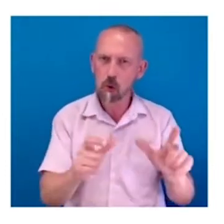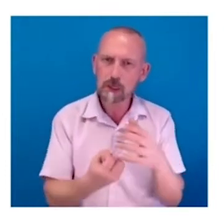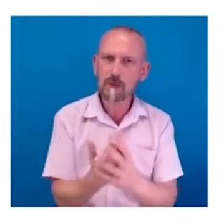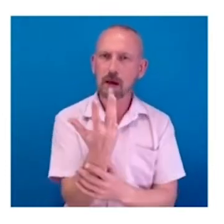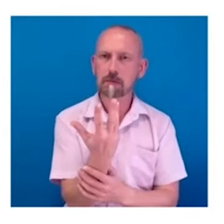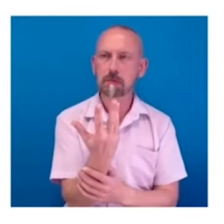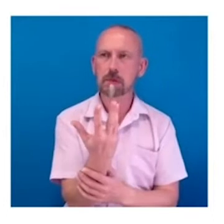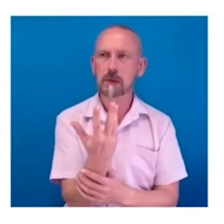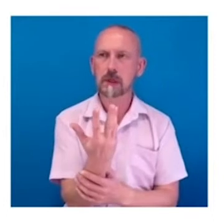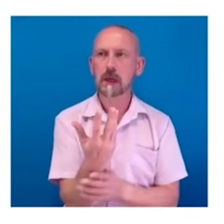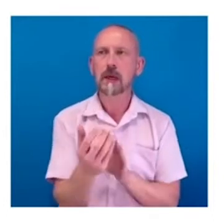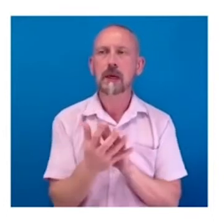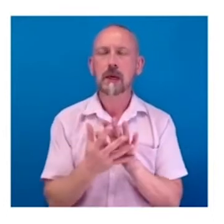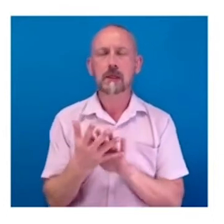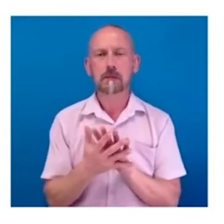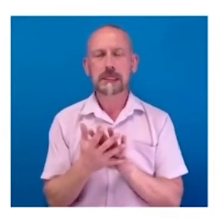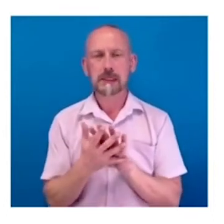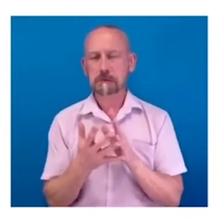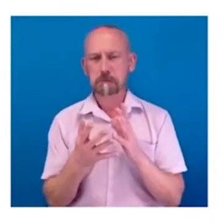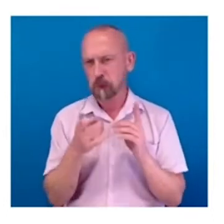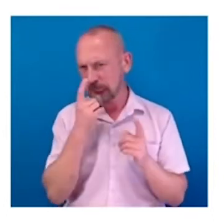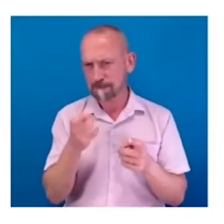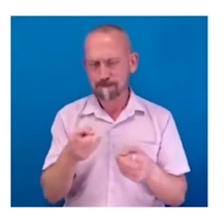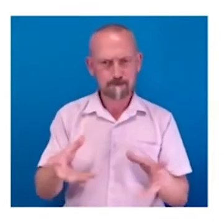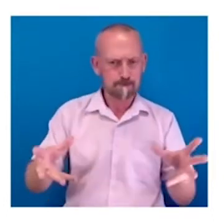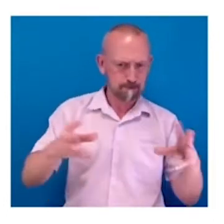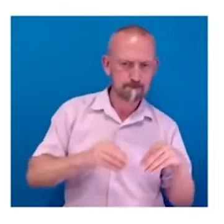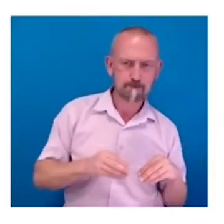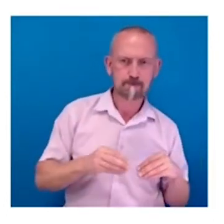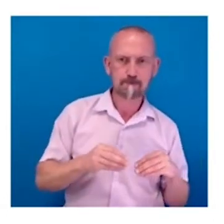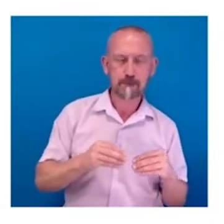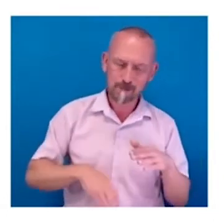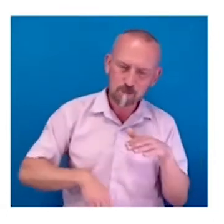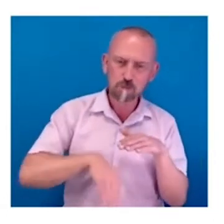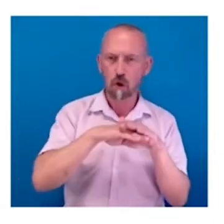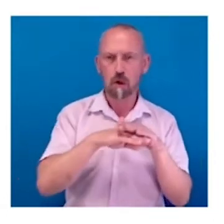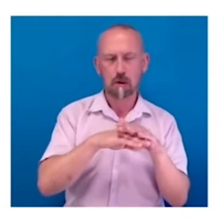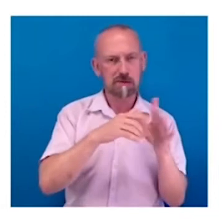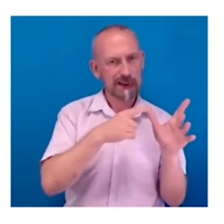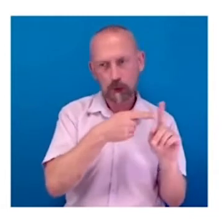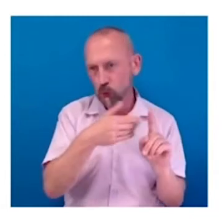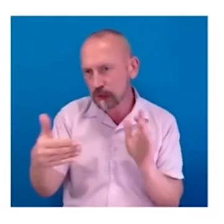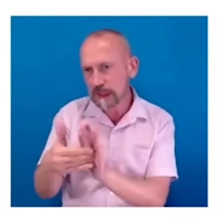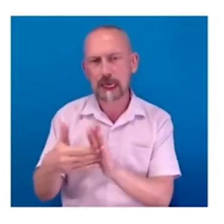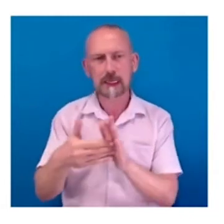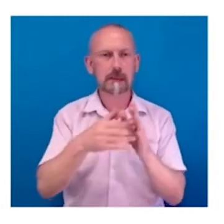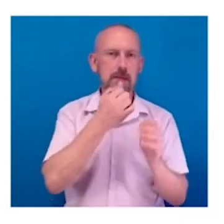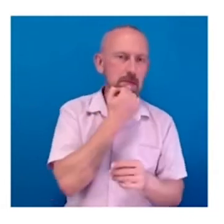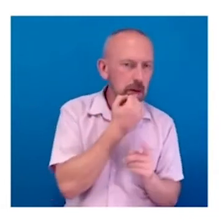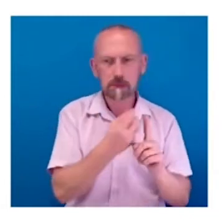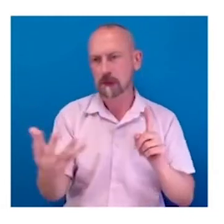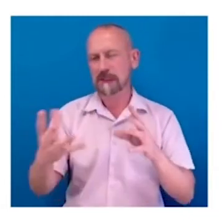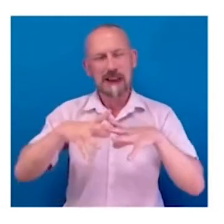into execution of the full character set. And the full character set,